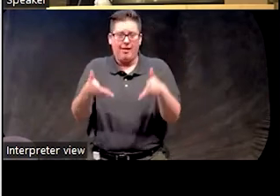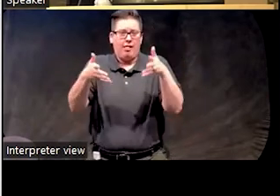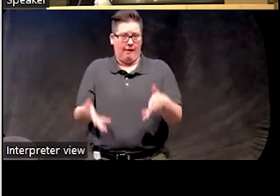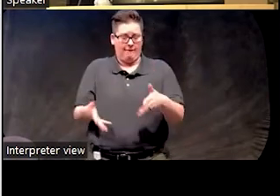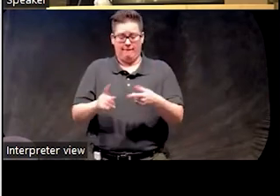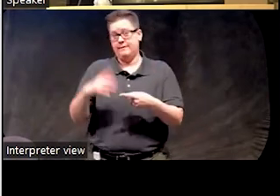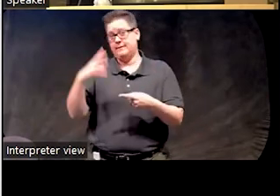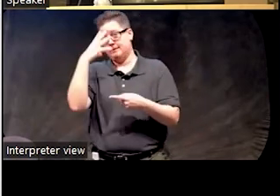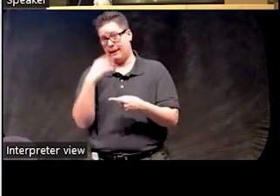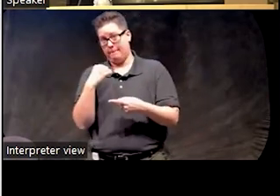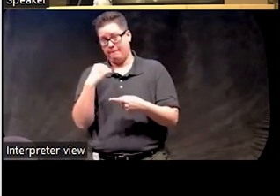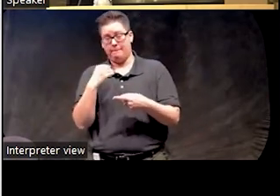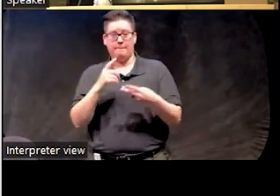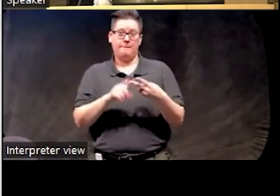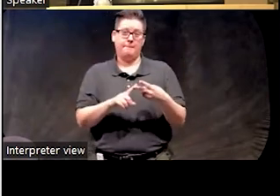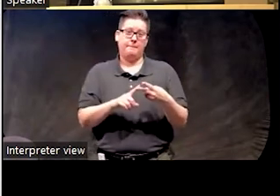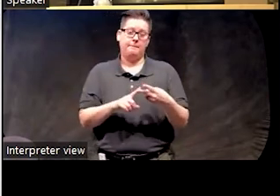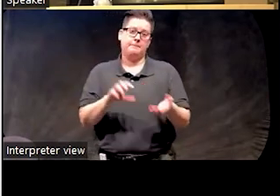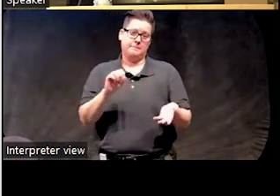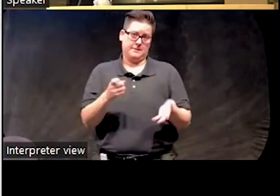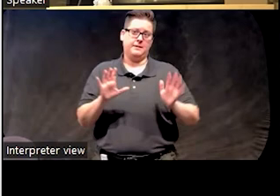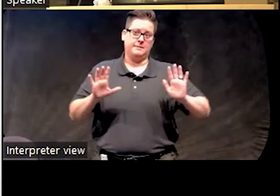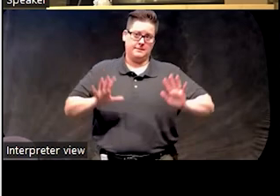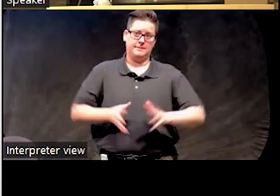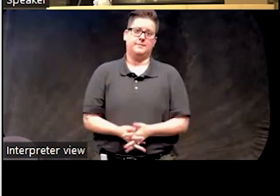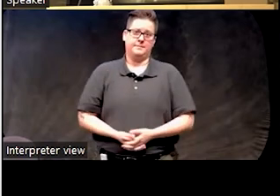sleep and, of course, intimate activity.